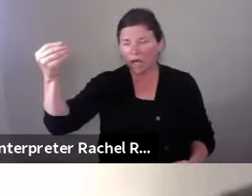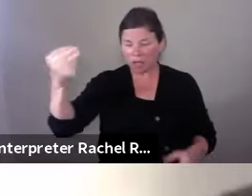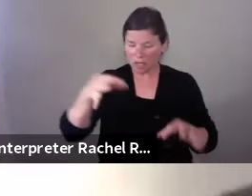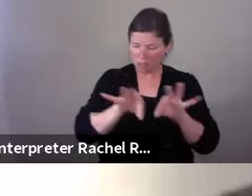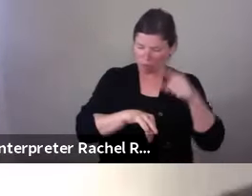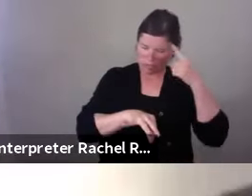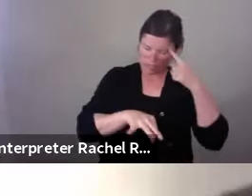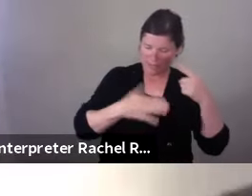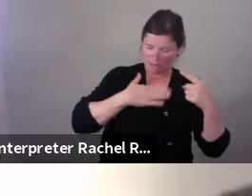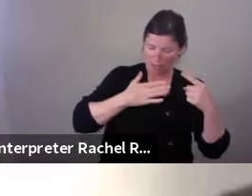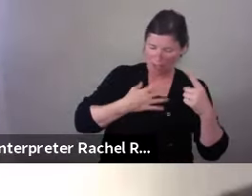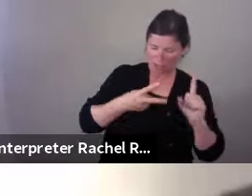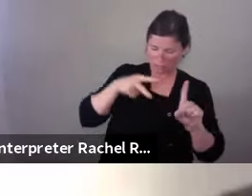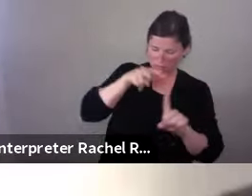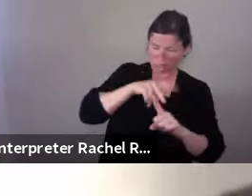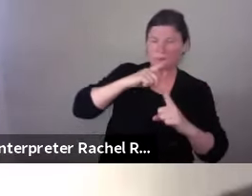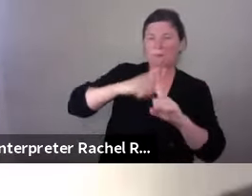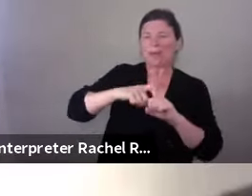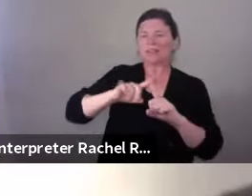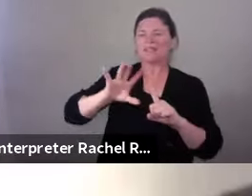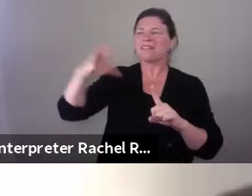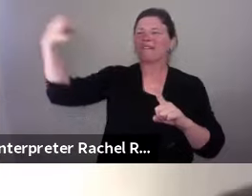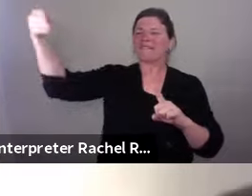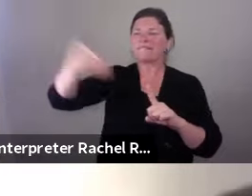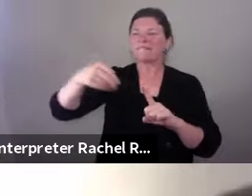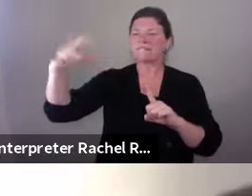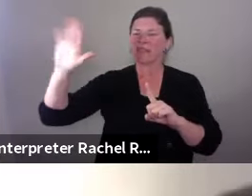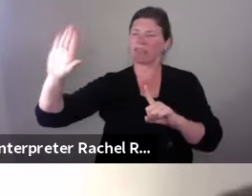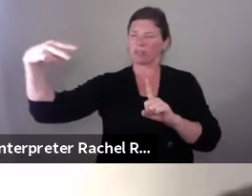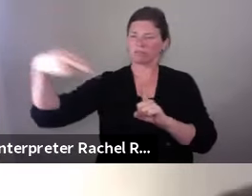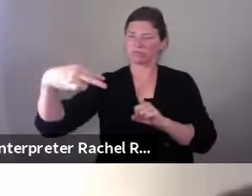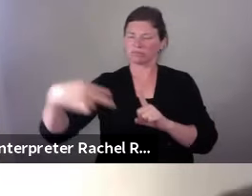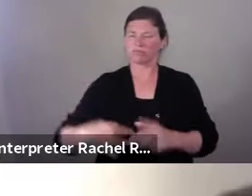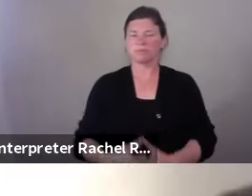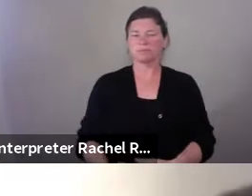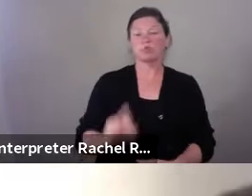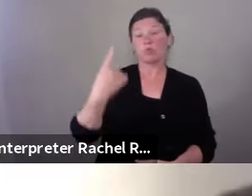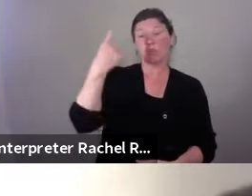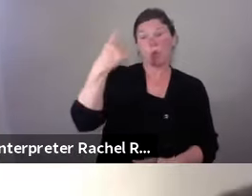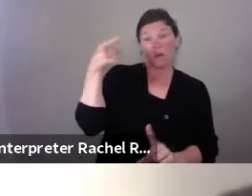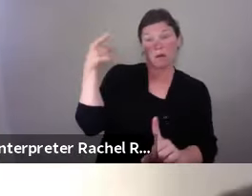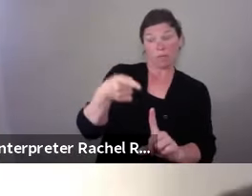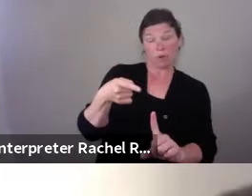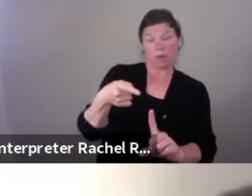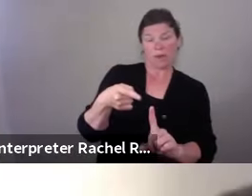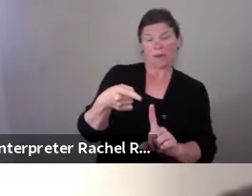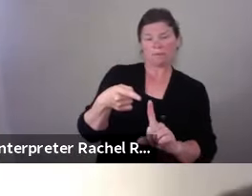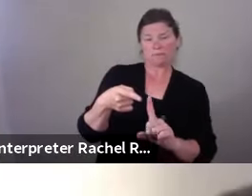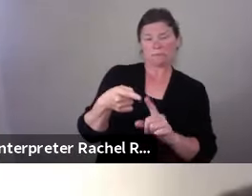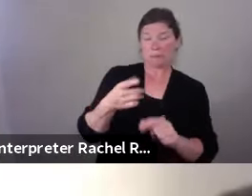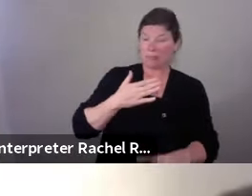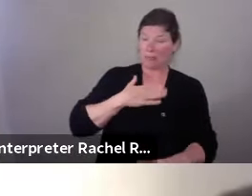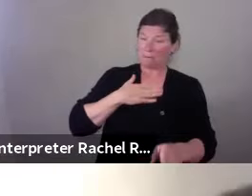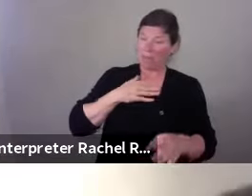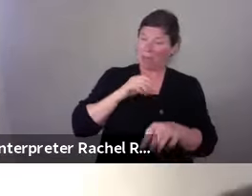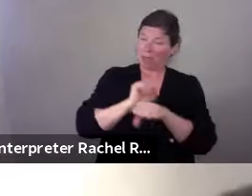you have different avenues. Case in point, that's partly what's developed in my career into